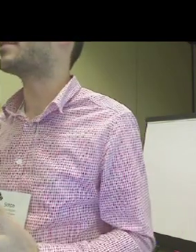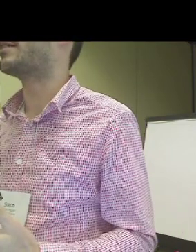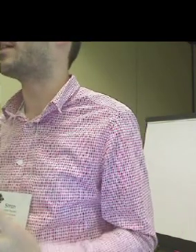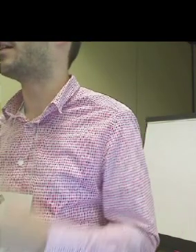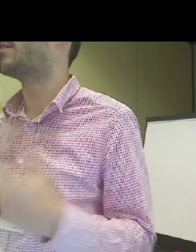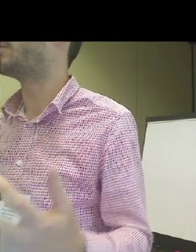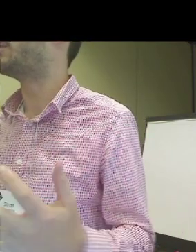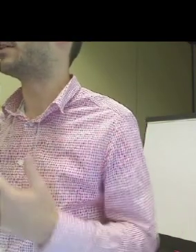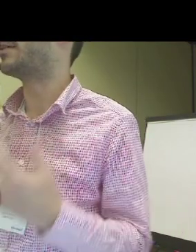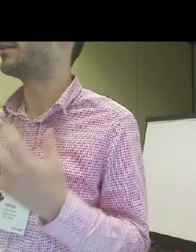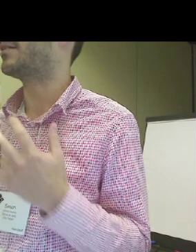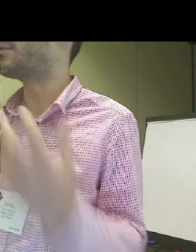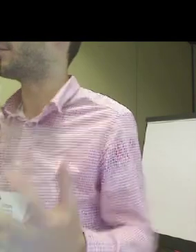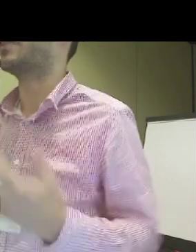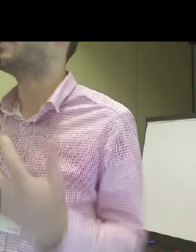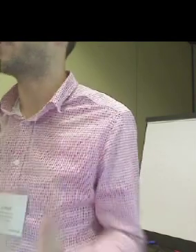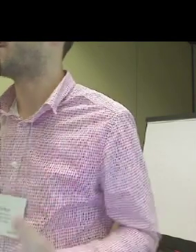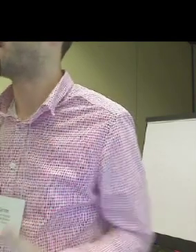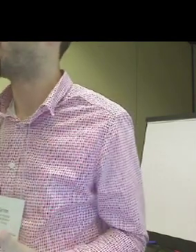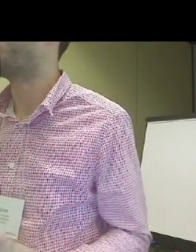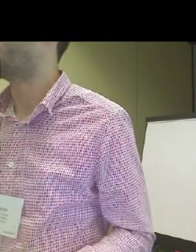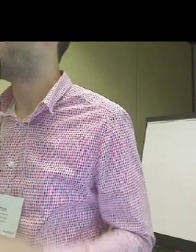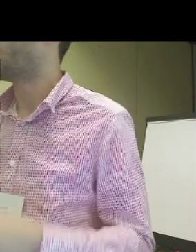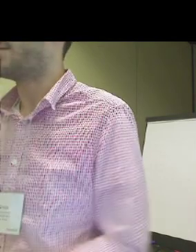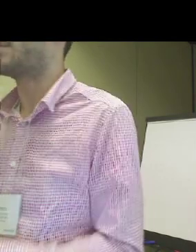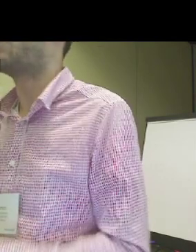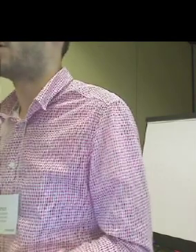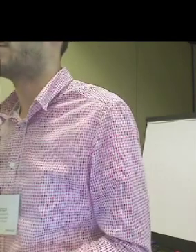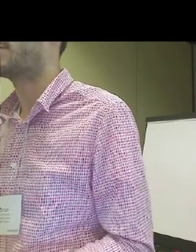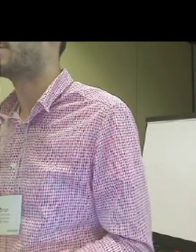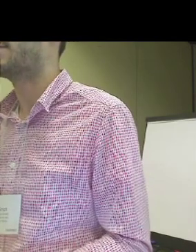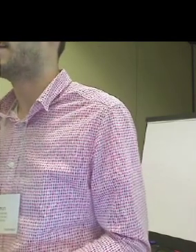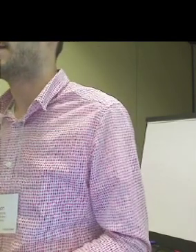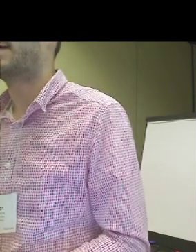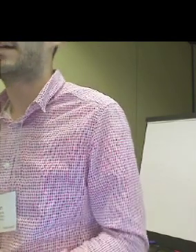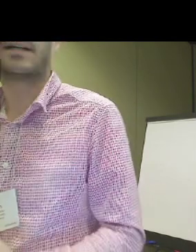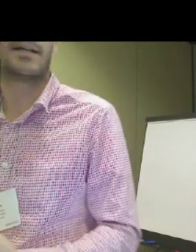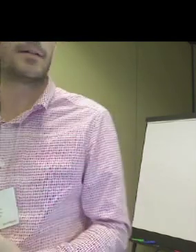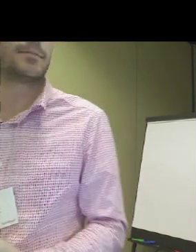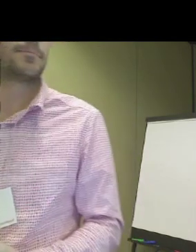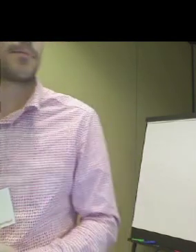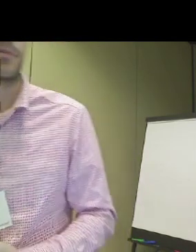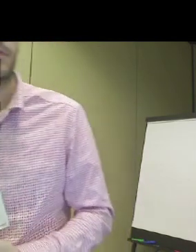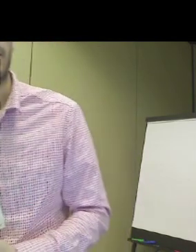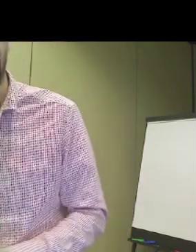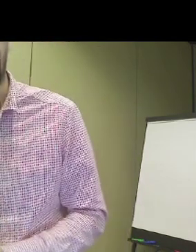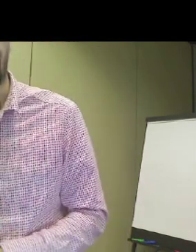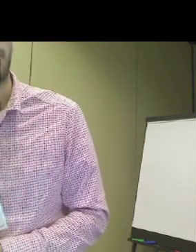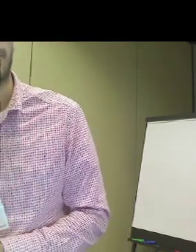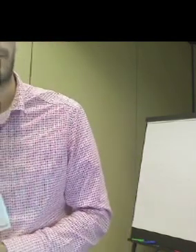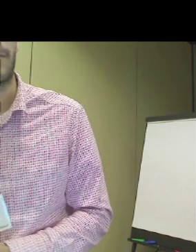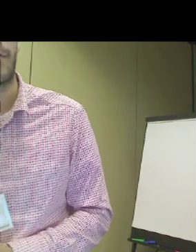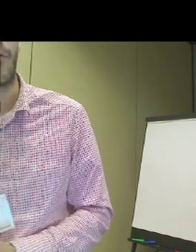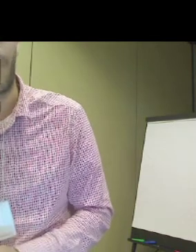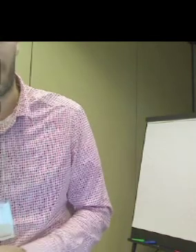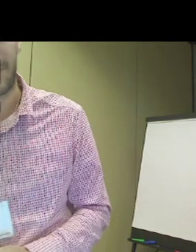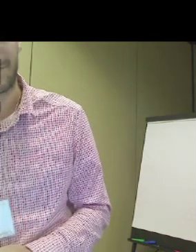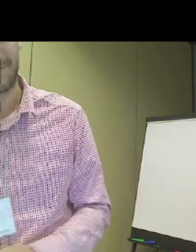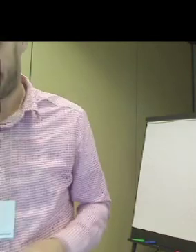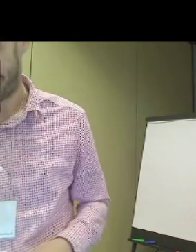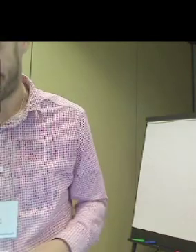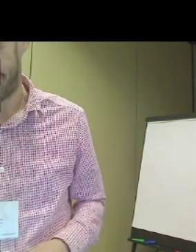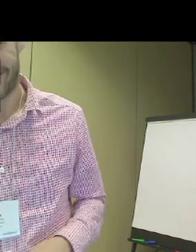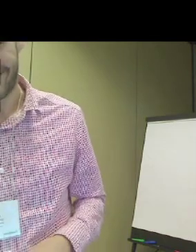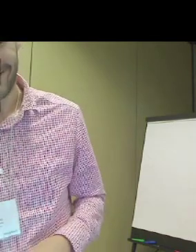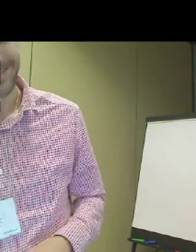to have this. And how could we do something interesting for these projects? So it, yeah. Oh,